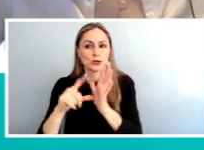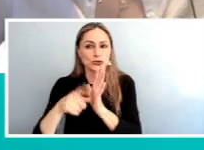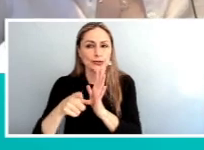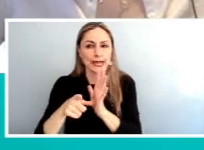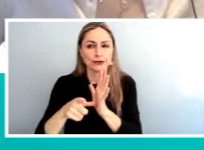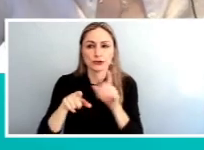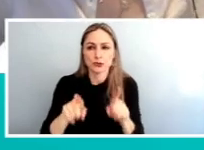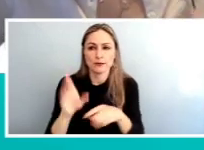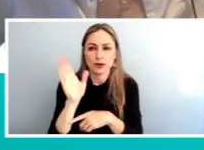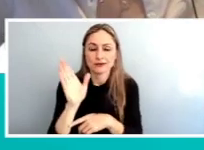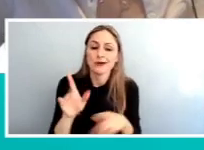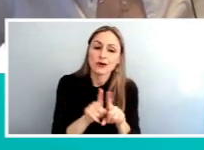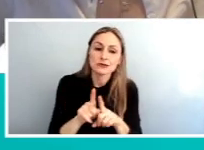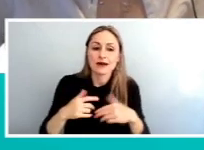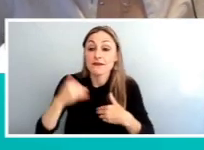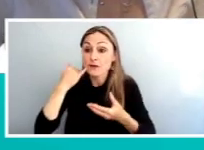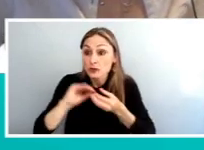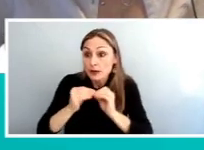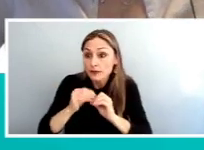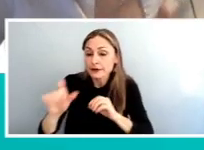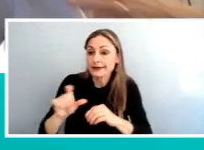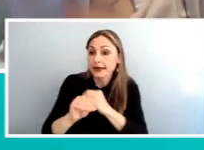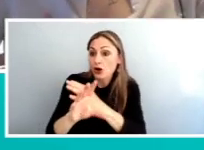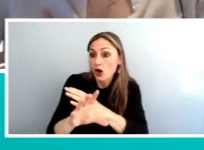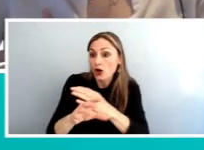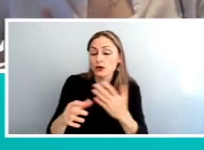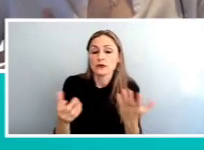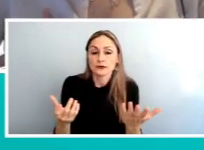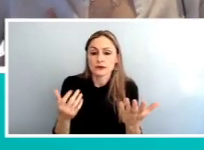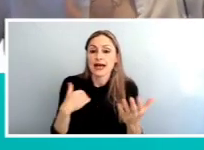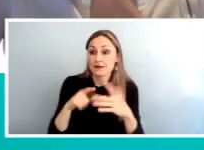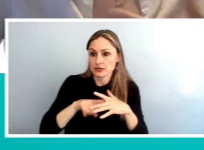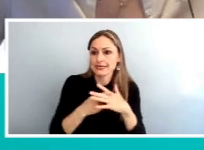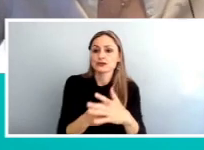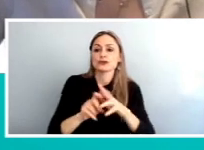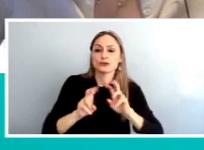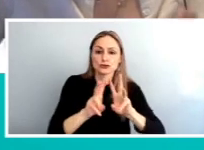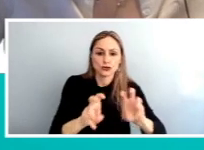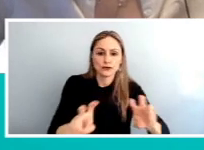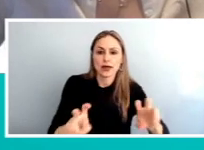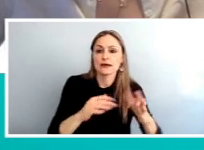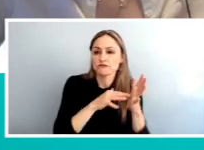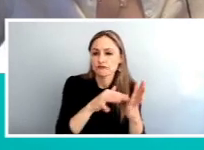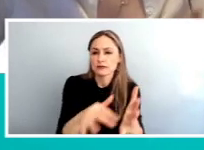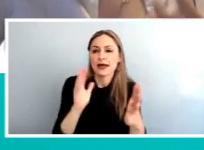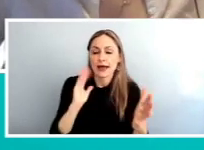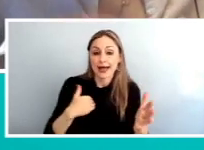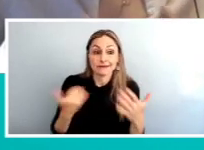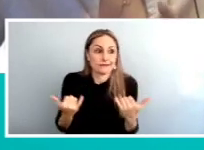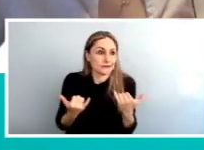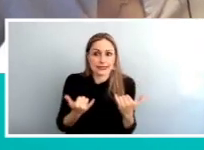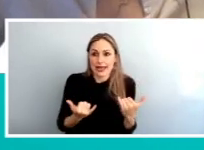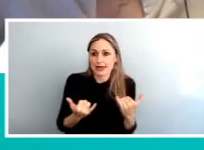also a telephone number that you can call we have an initial survey that's available we're doing this open house today and we're doing we're holding a lot of interviews with